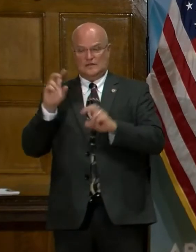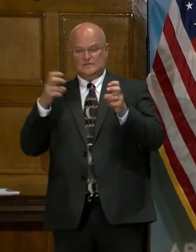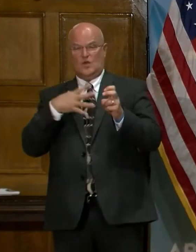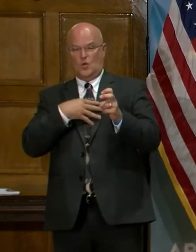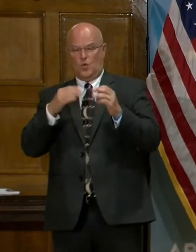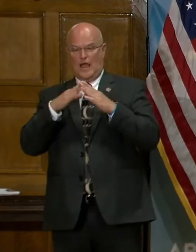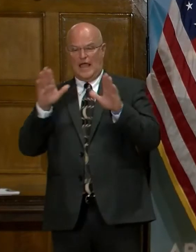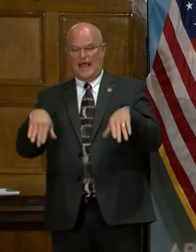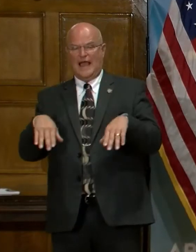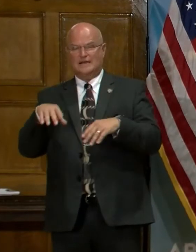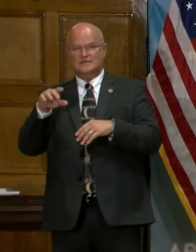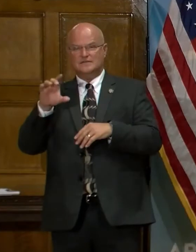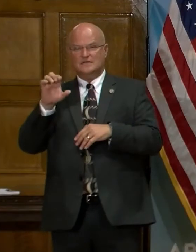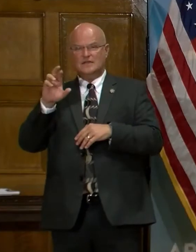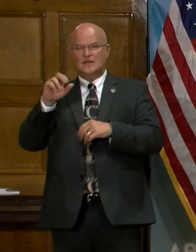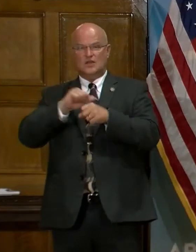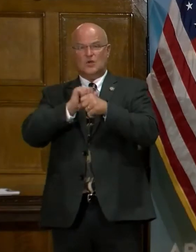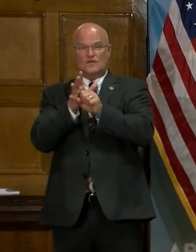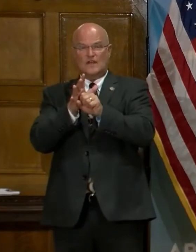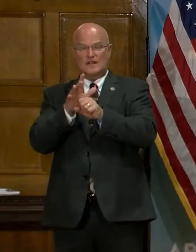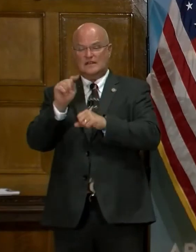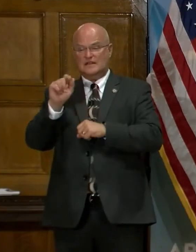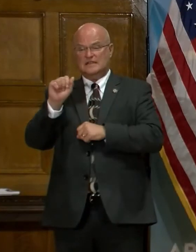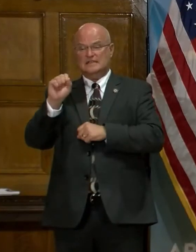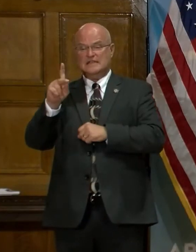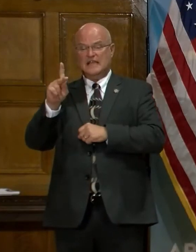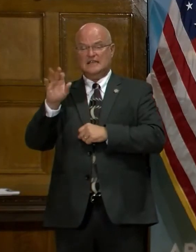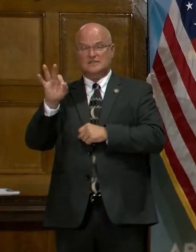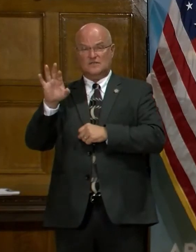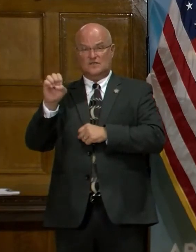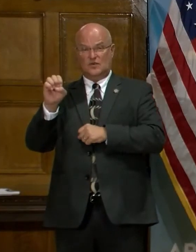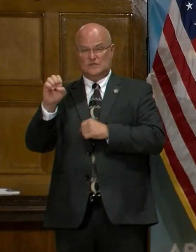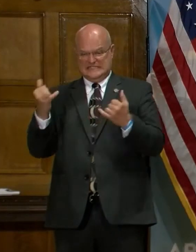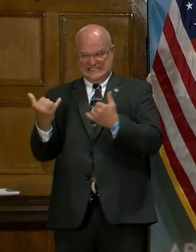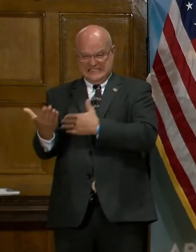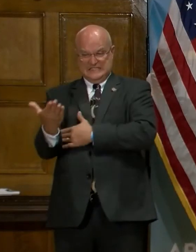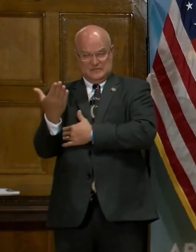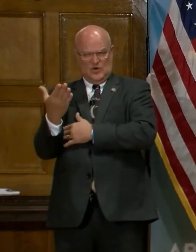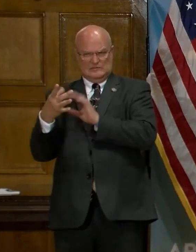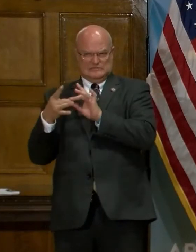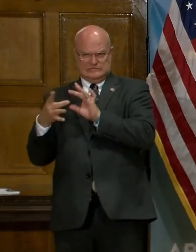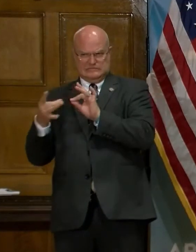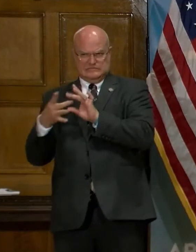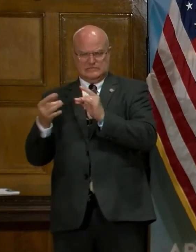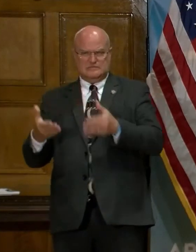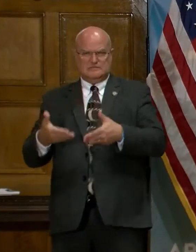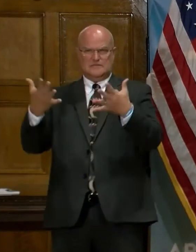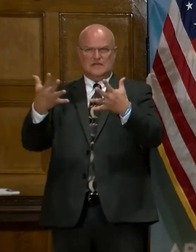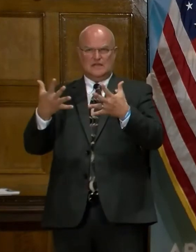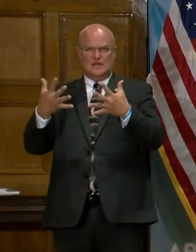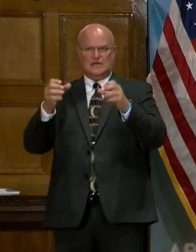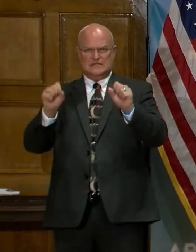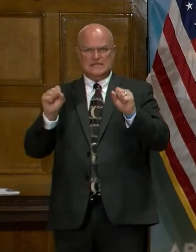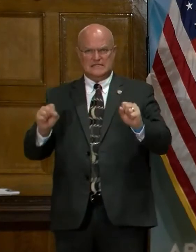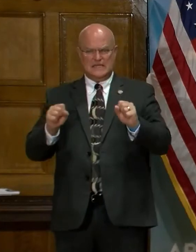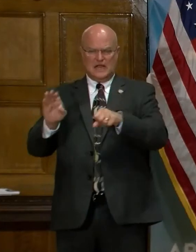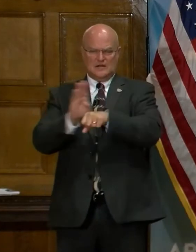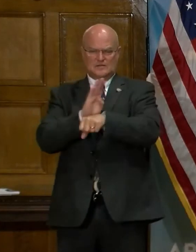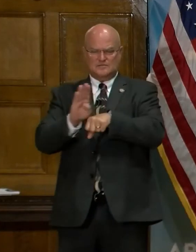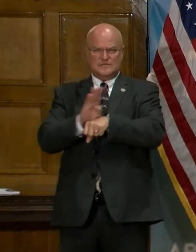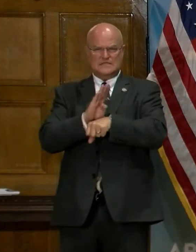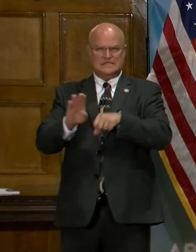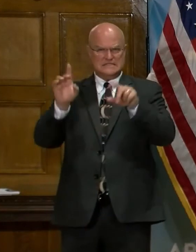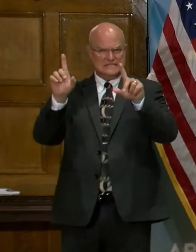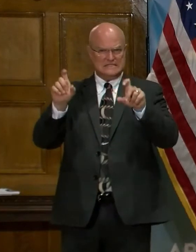Coronavirus Task Force this morning on that topic, raising the concern about the capacity of our commercial